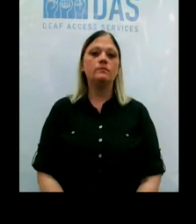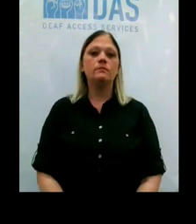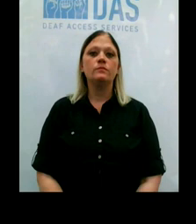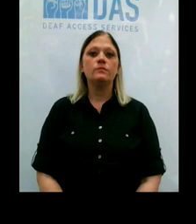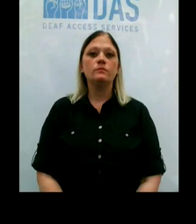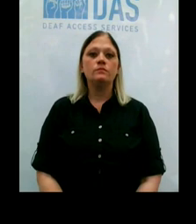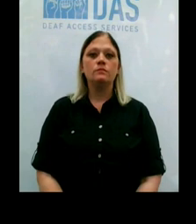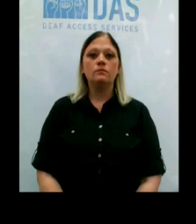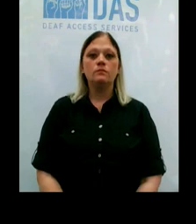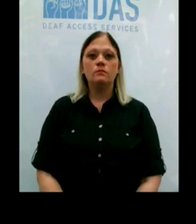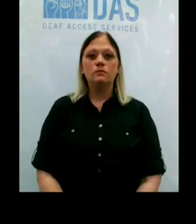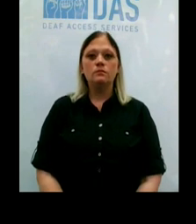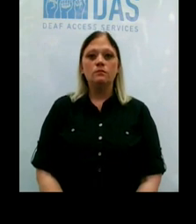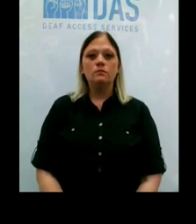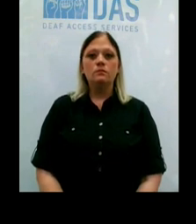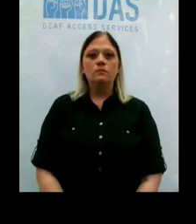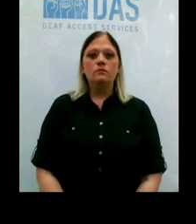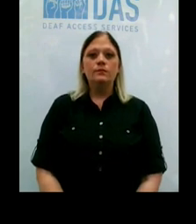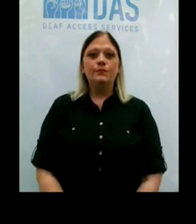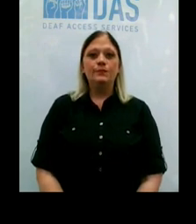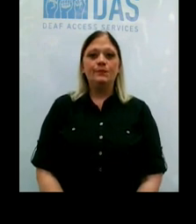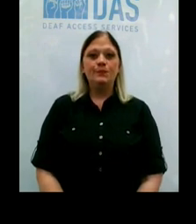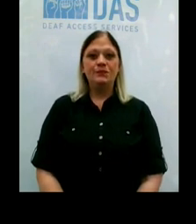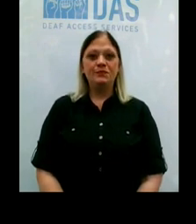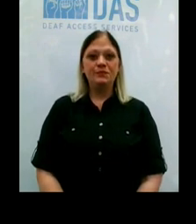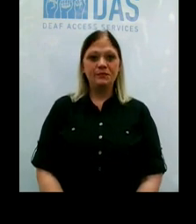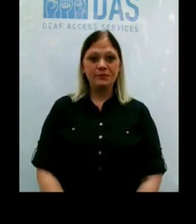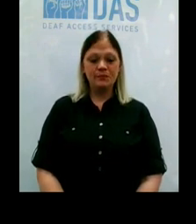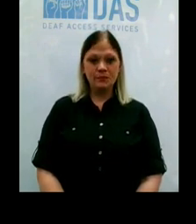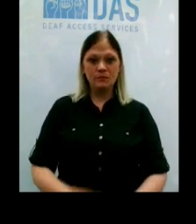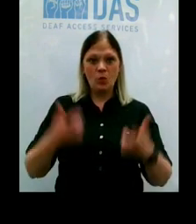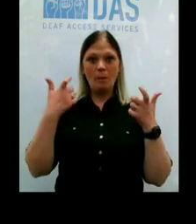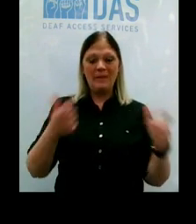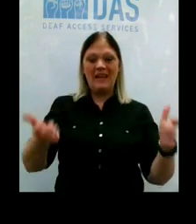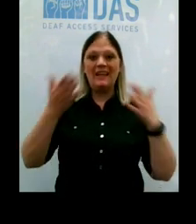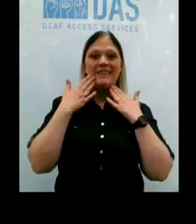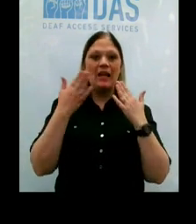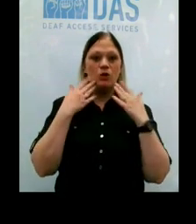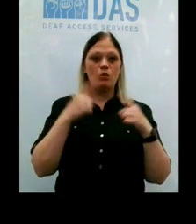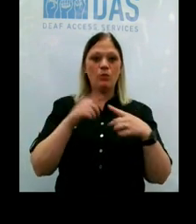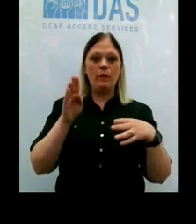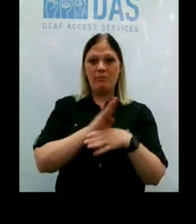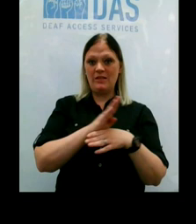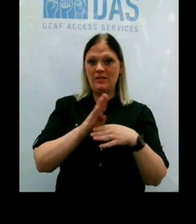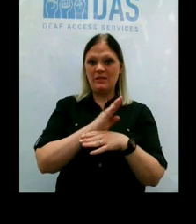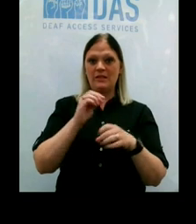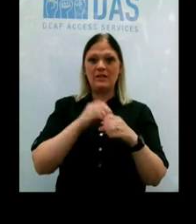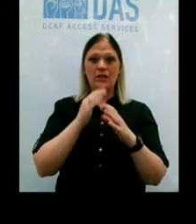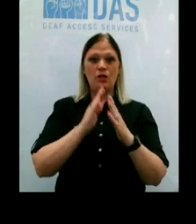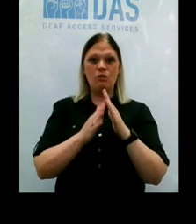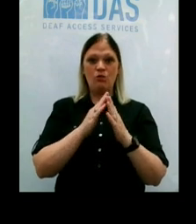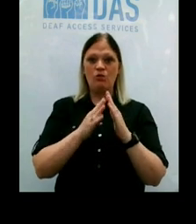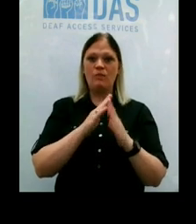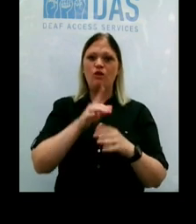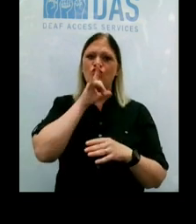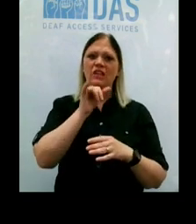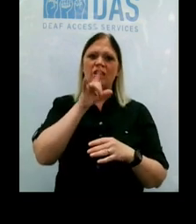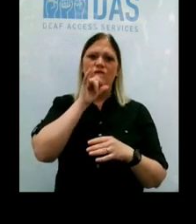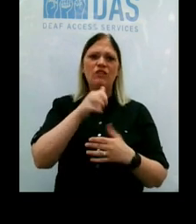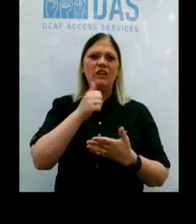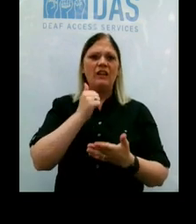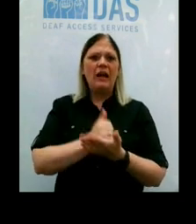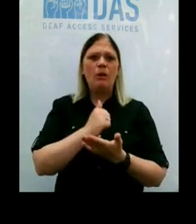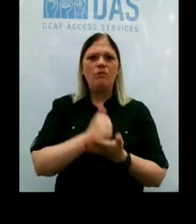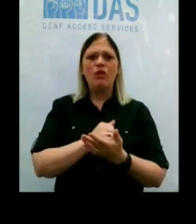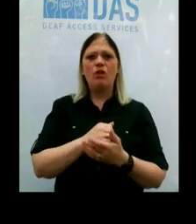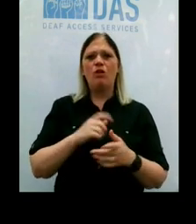I just want to call out a big thank you for our businesses in the community that have been super helpful for us, you know,